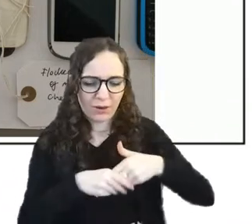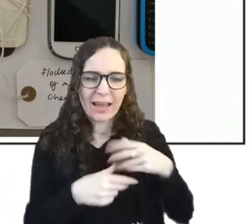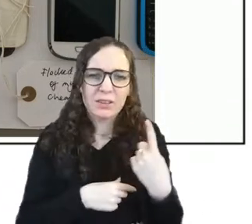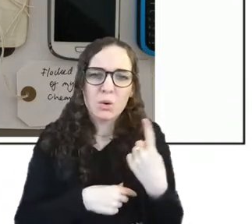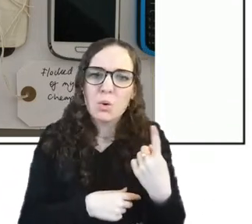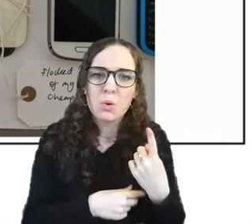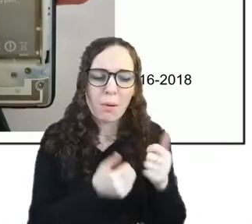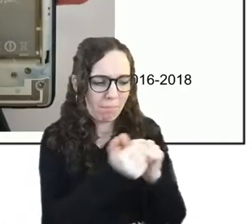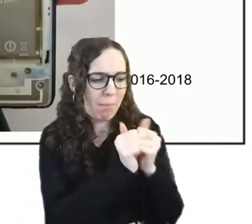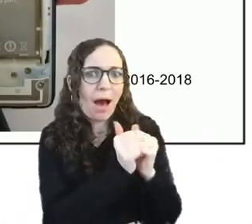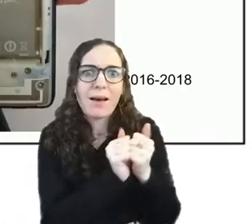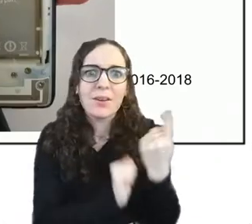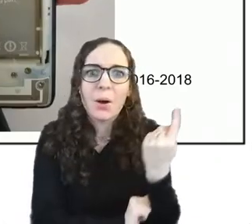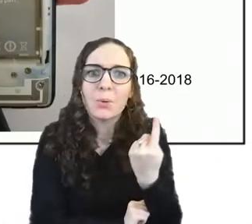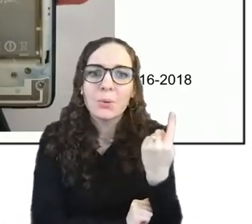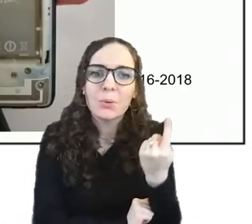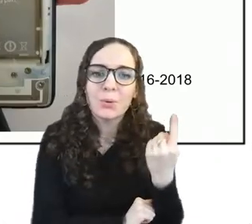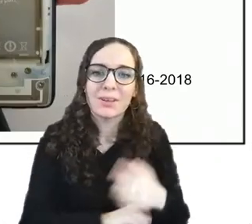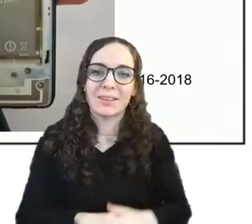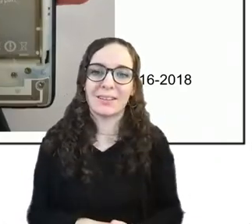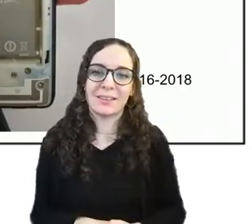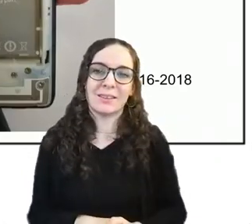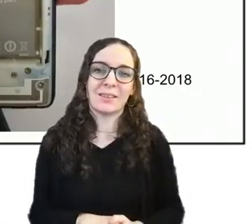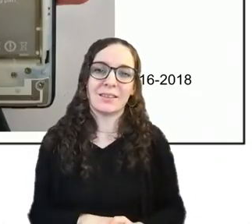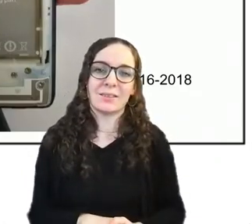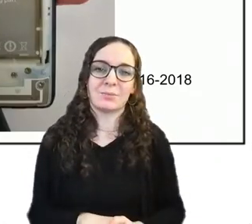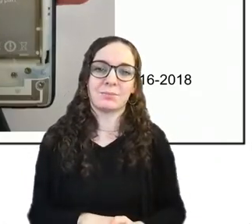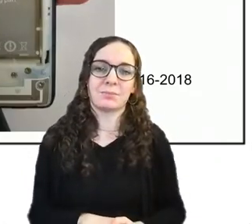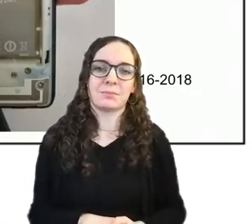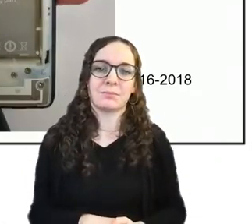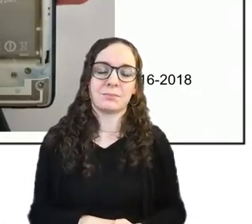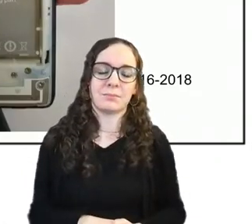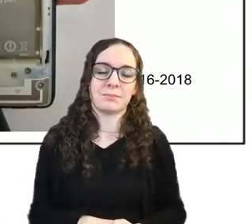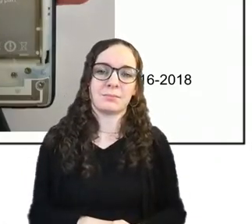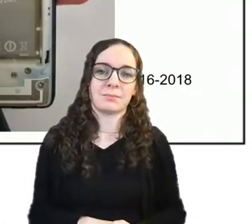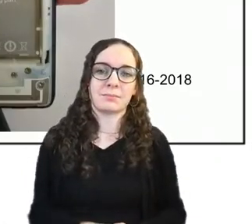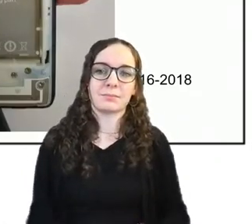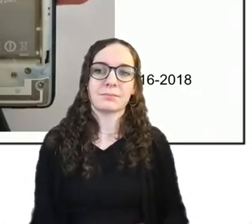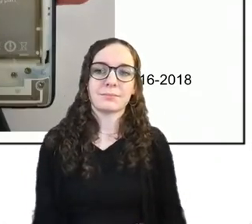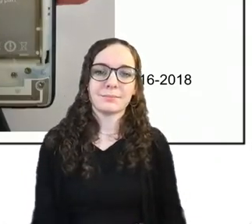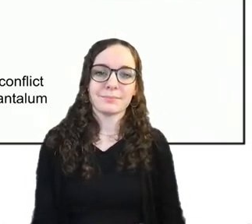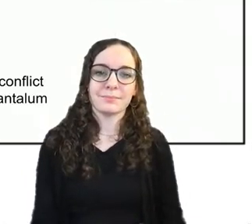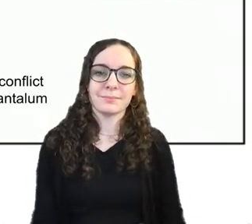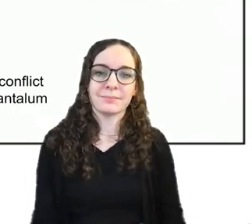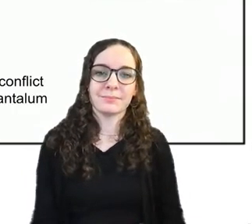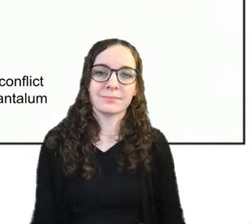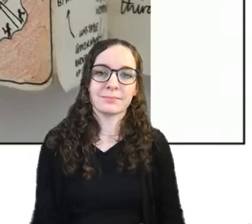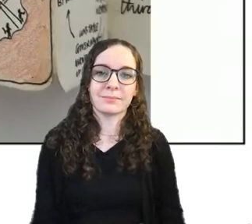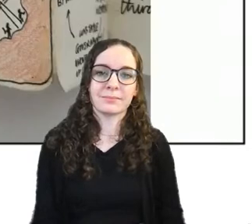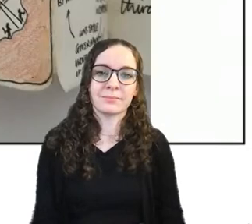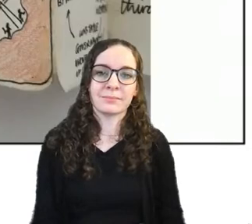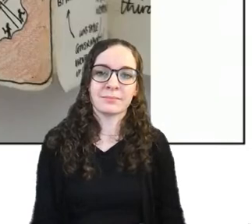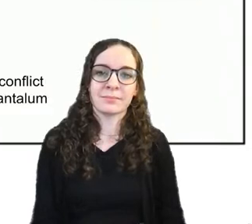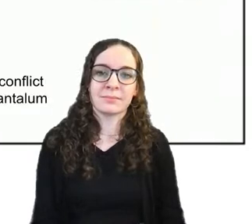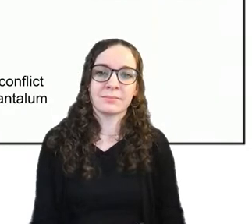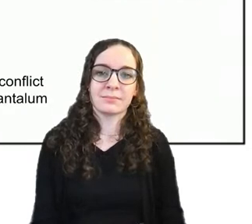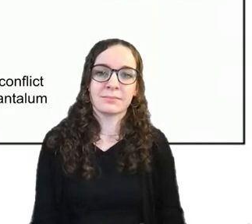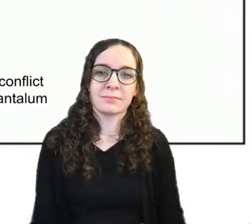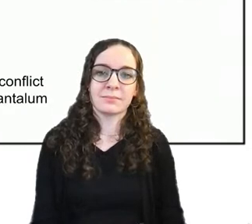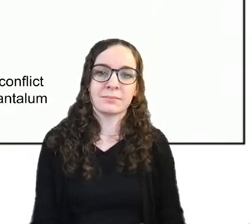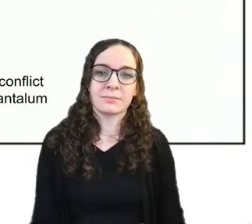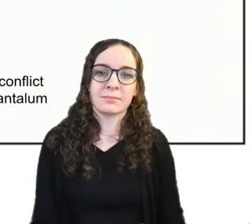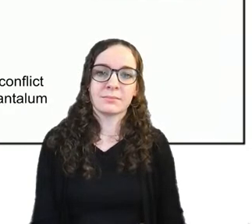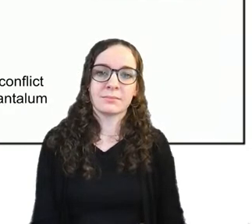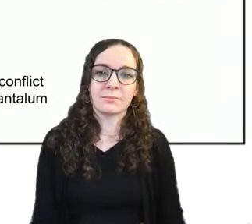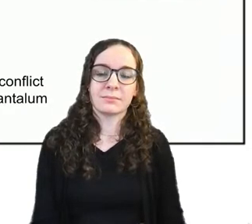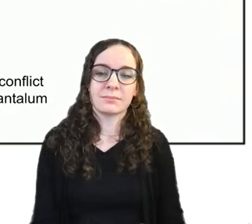um wait a sec okay